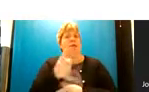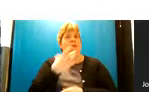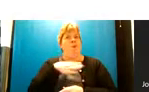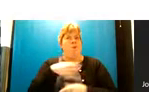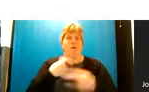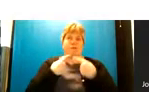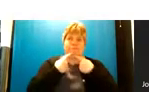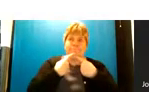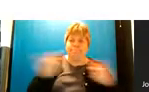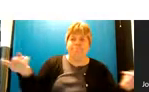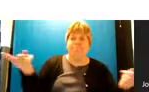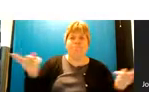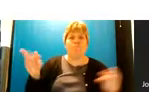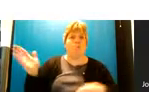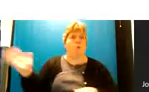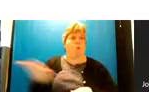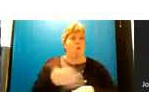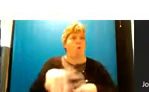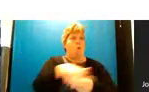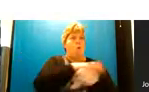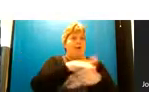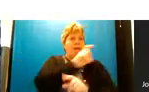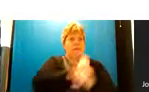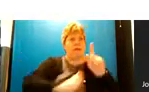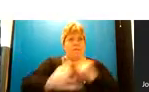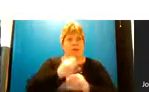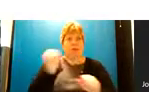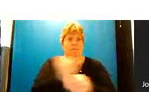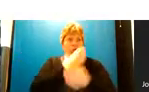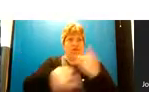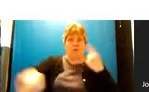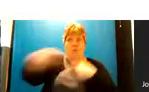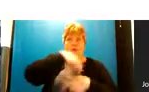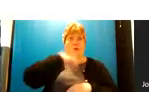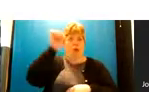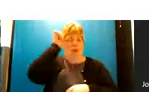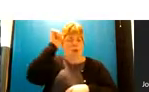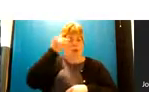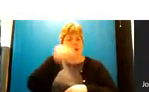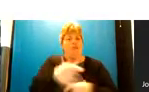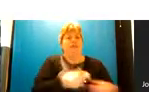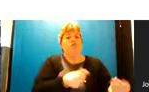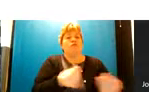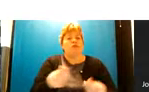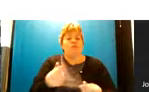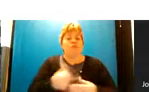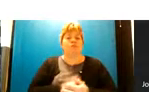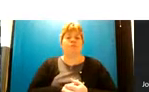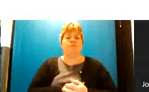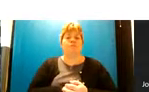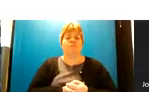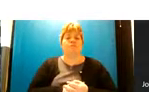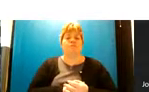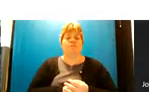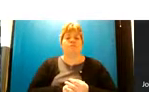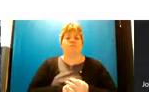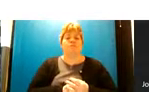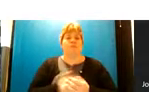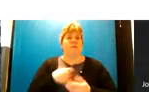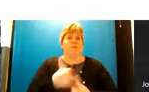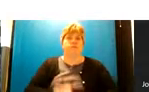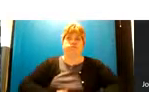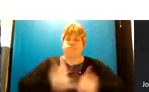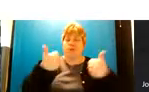message out there to all sections of community just to make sure people are aware of this resource and um we've had some really really